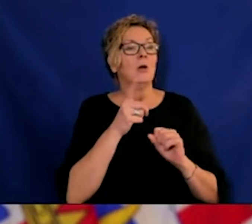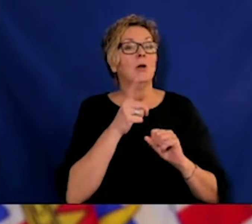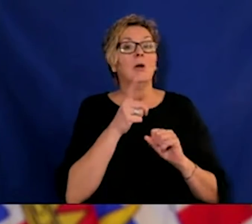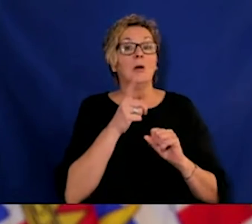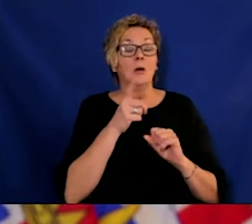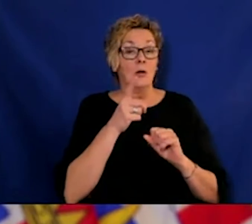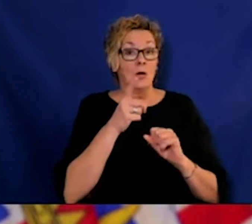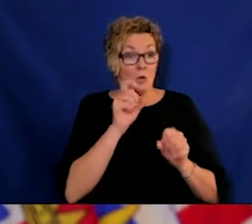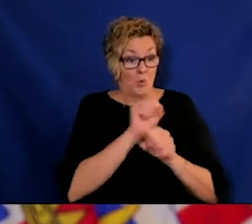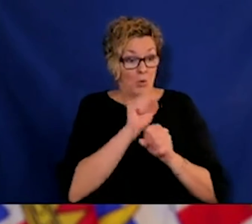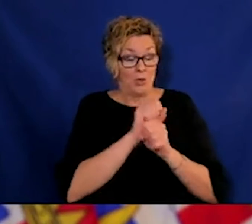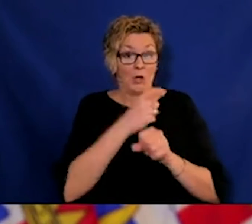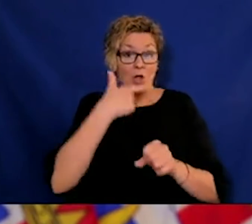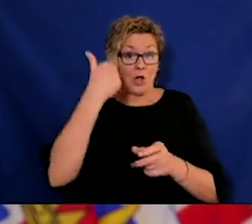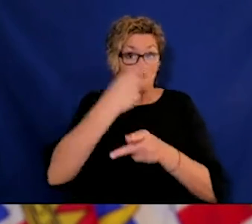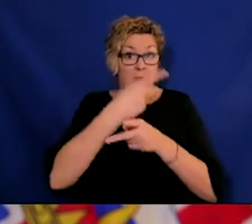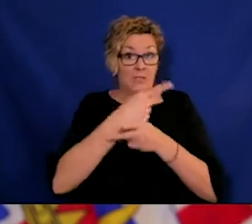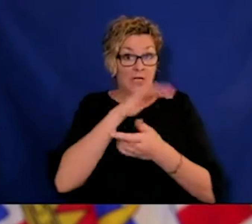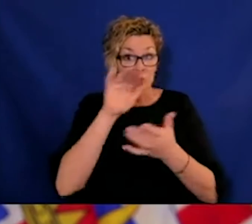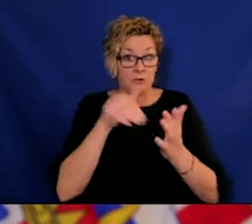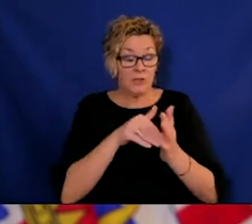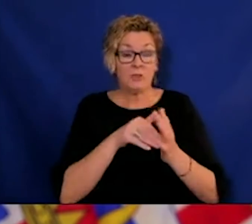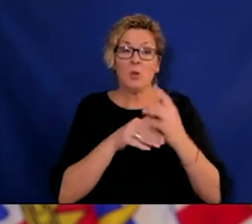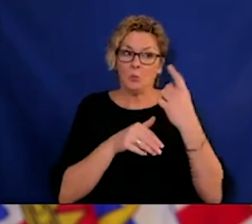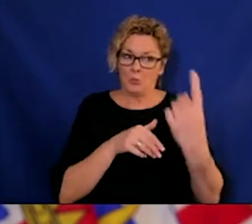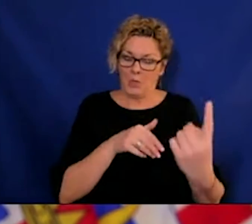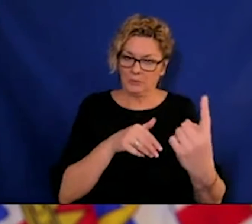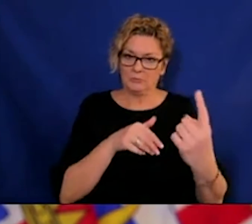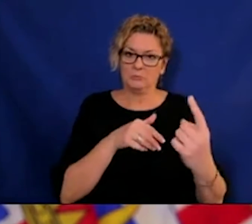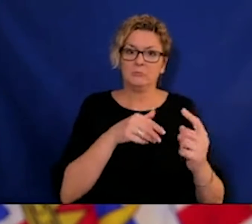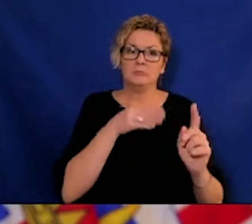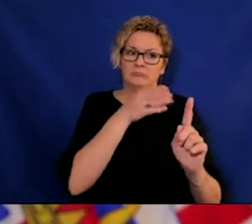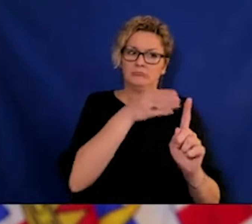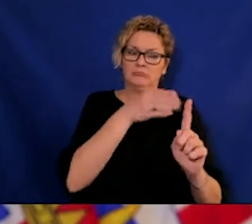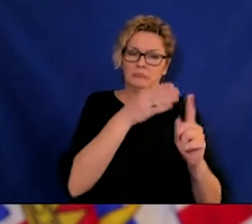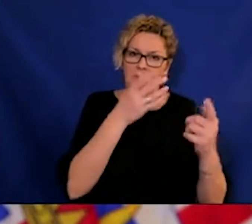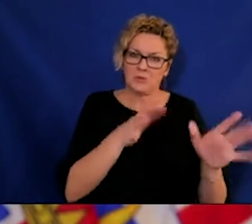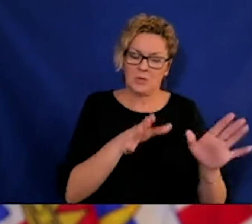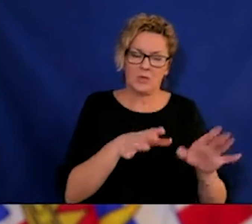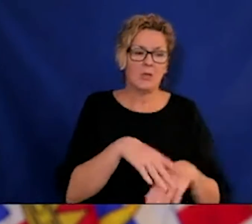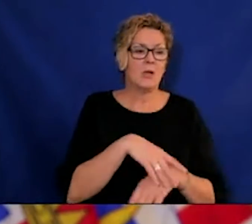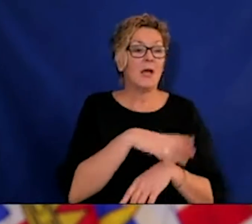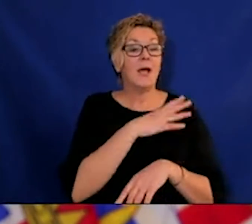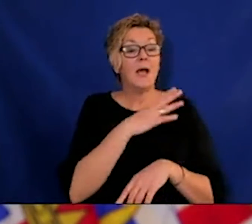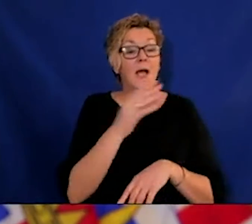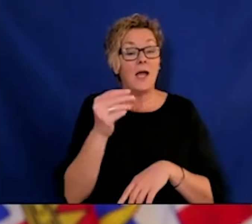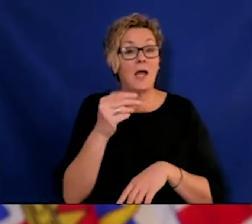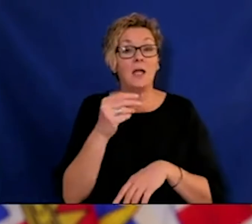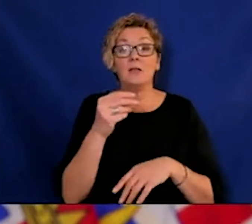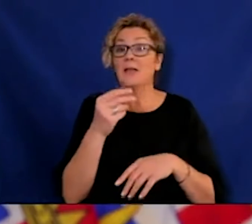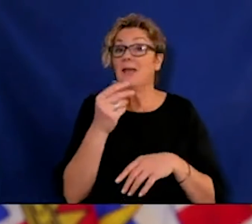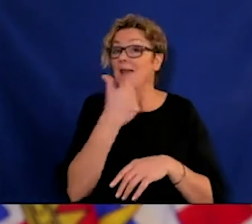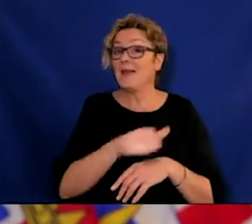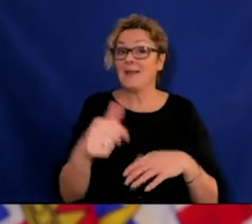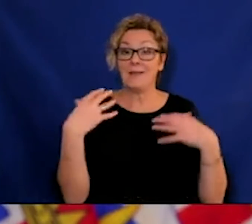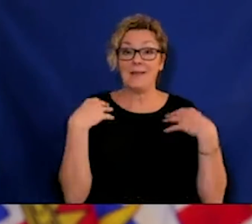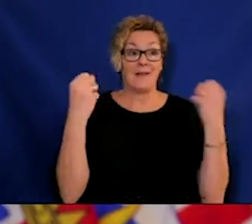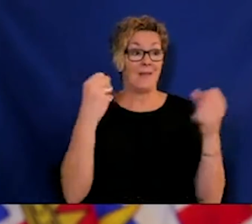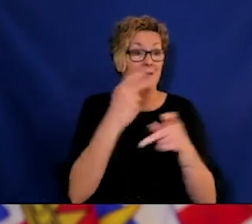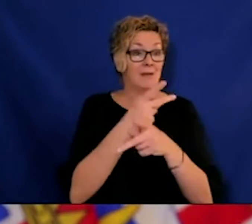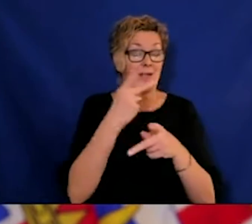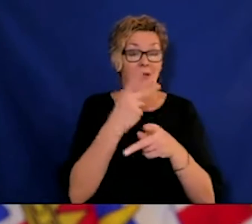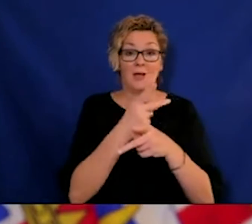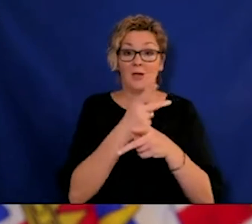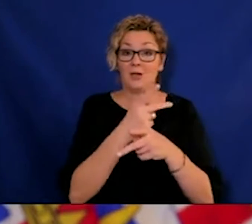participating in risky activities, and these are the things that we need to pay attention to more than ever right now, so yes, we can